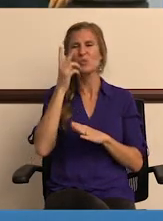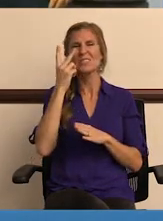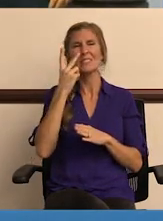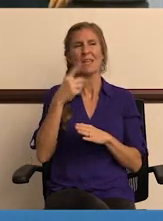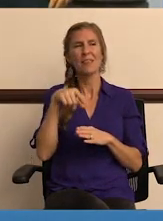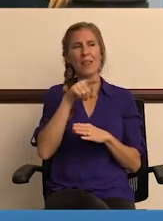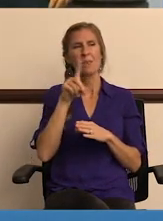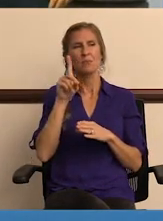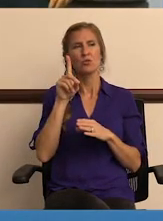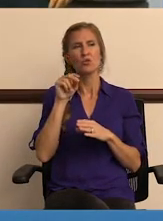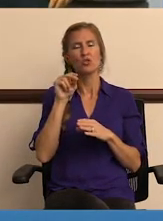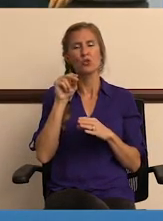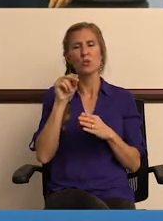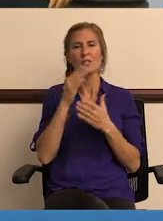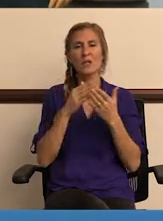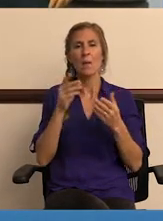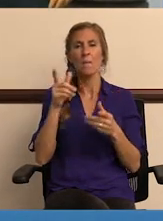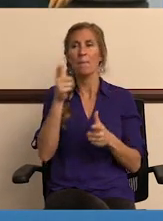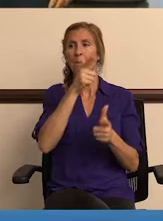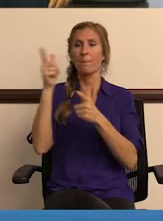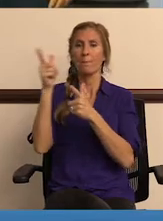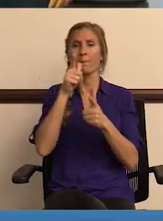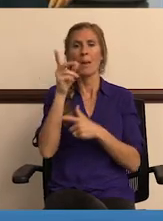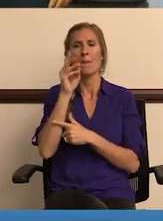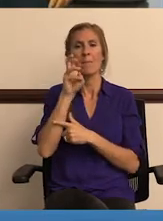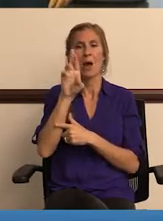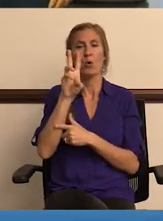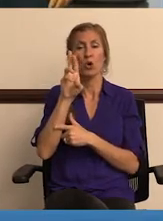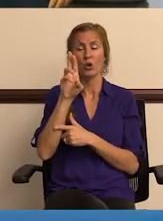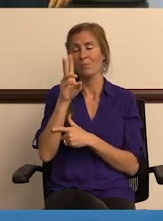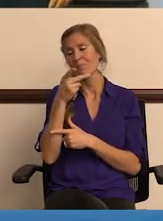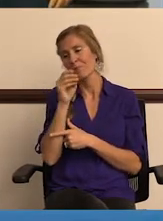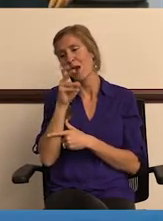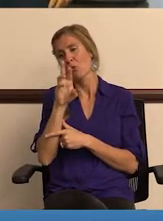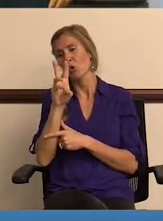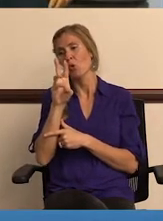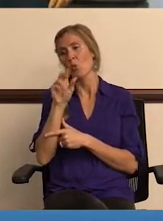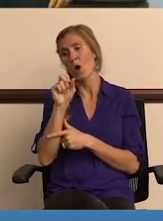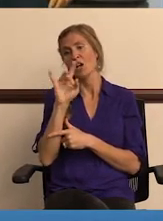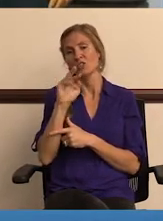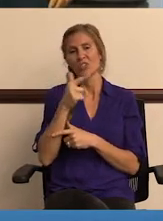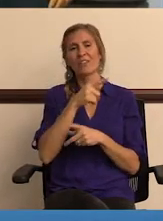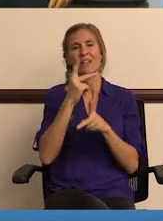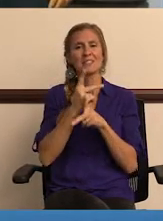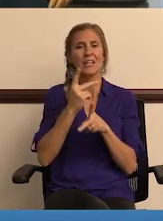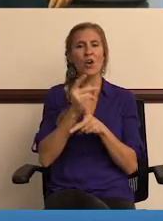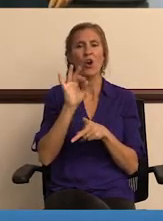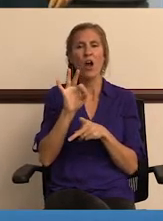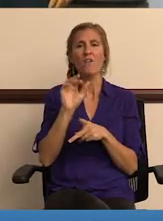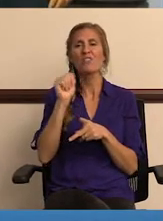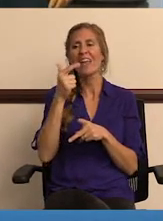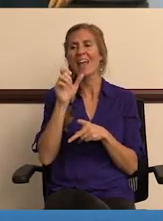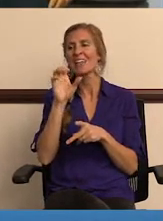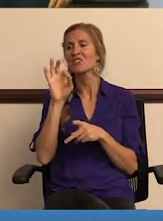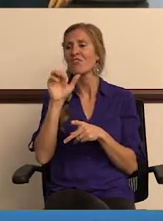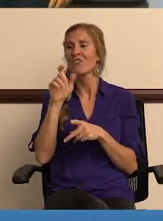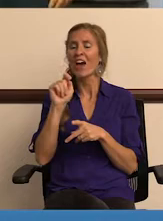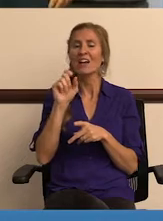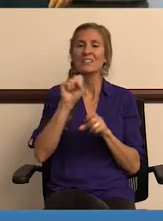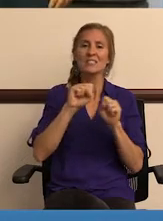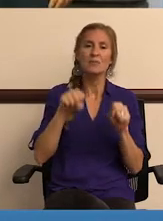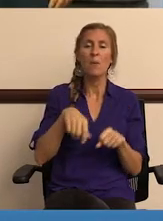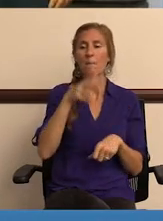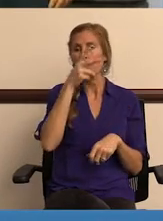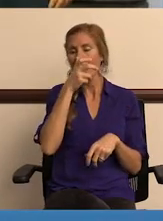operations. You'll see them doing, you know, power washing. They take care of, you know, the HVAC